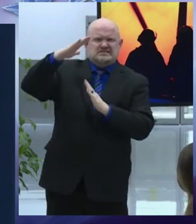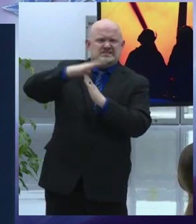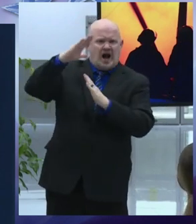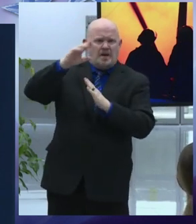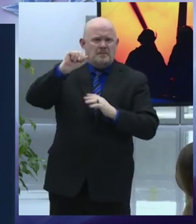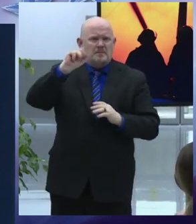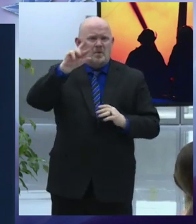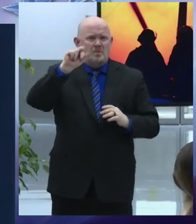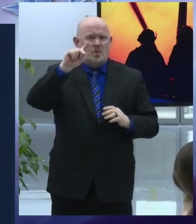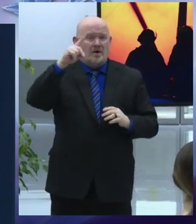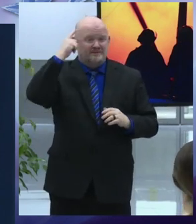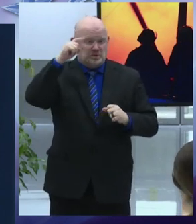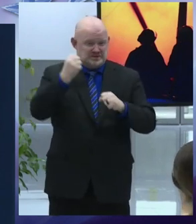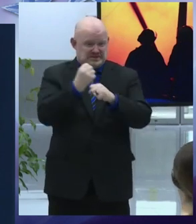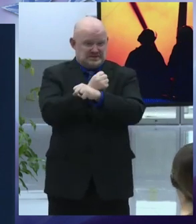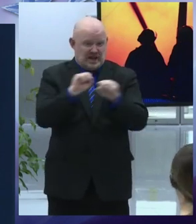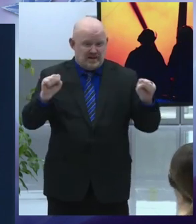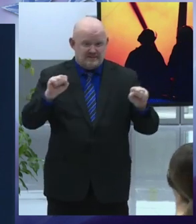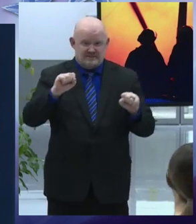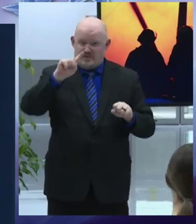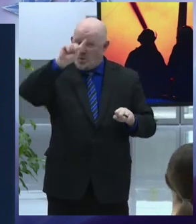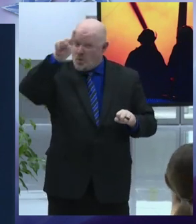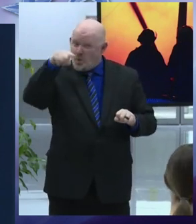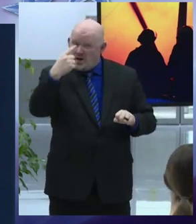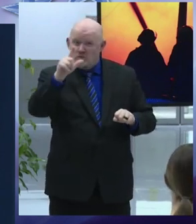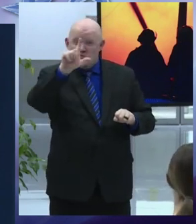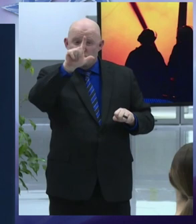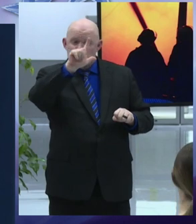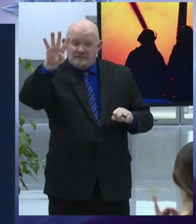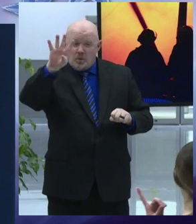departments in the world have ever received this award